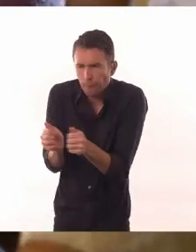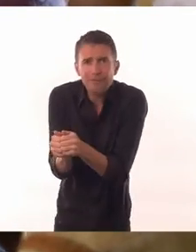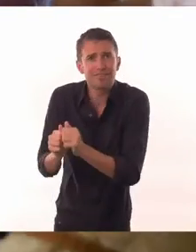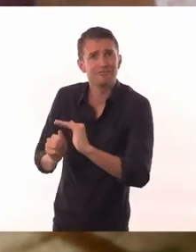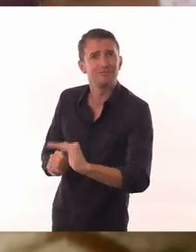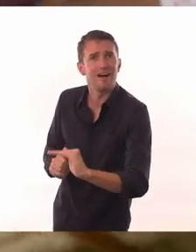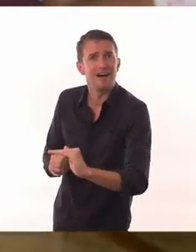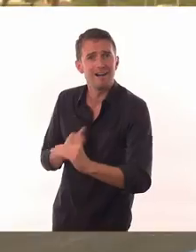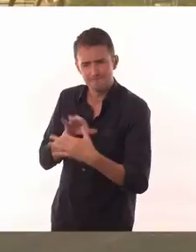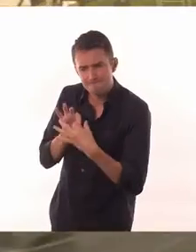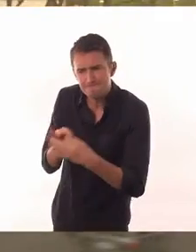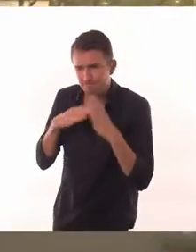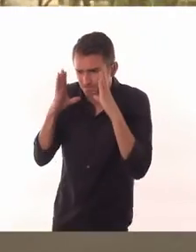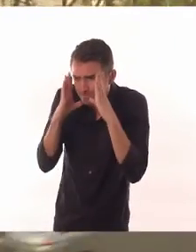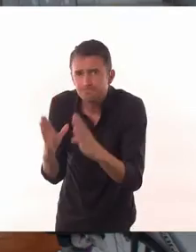hear them.